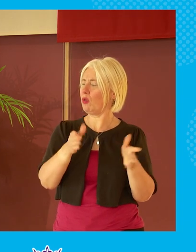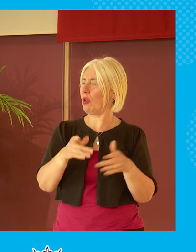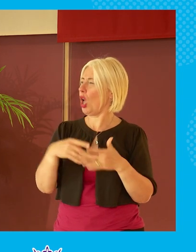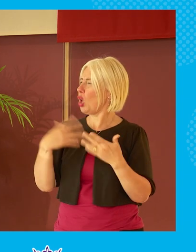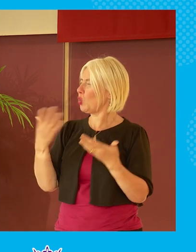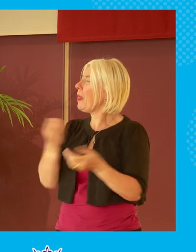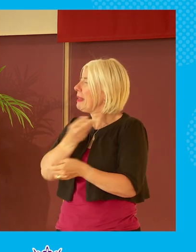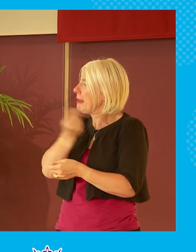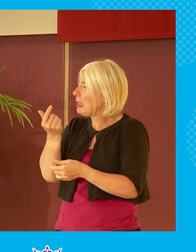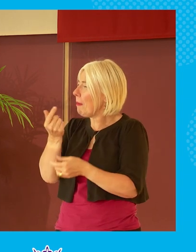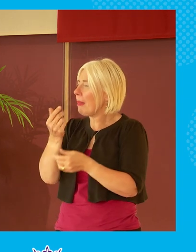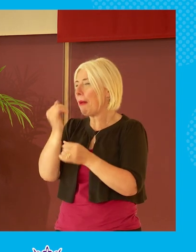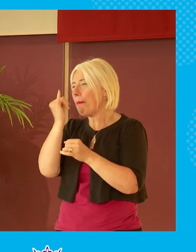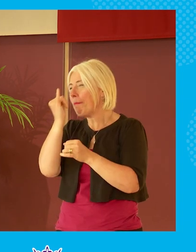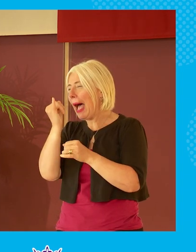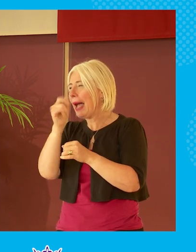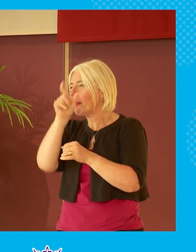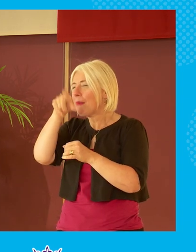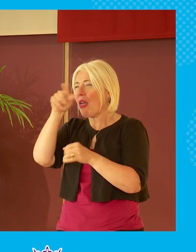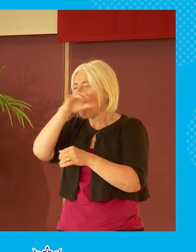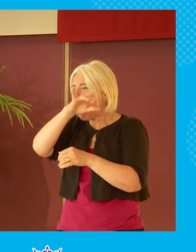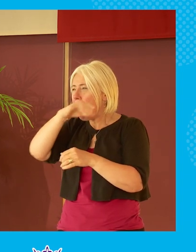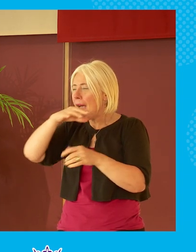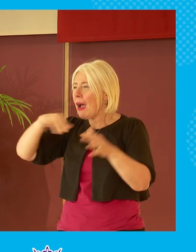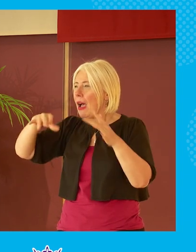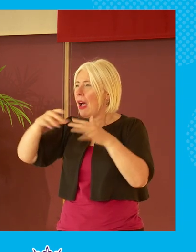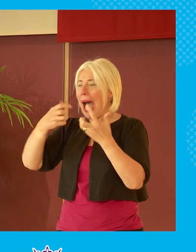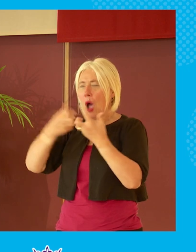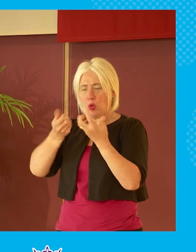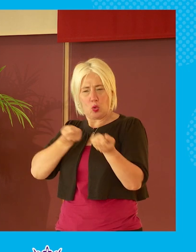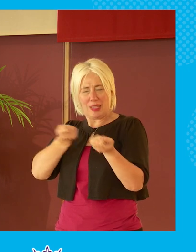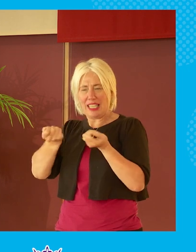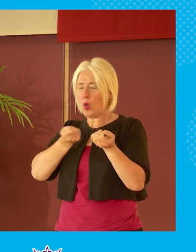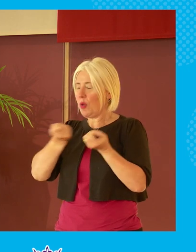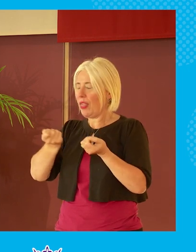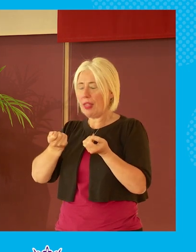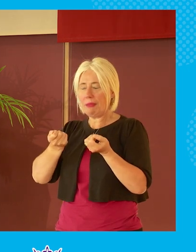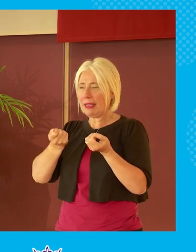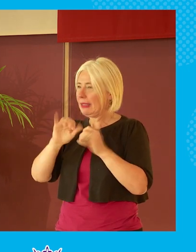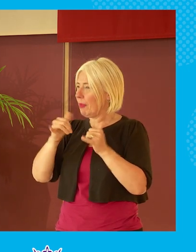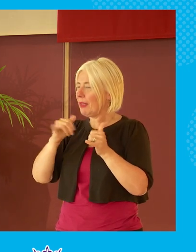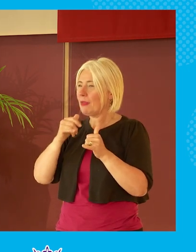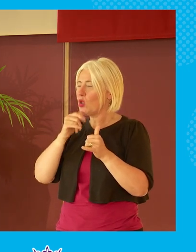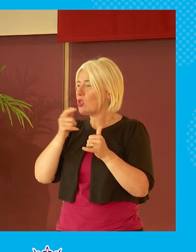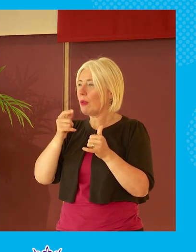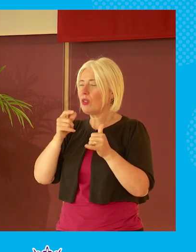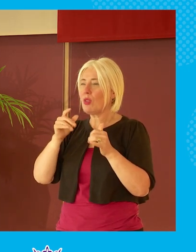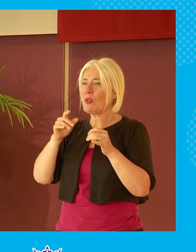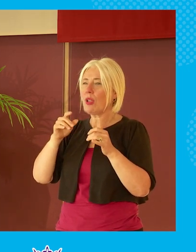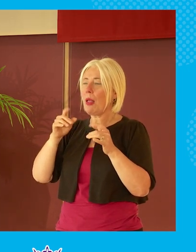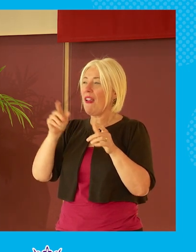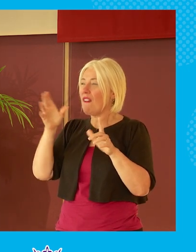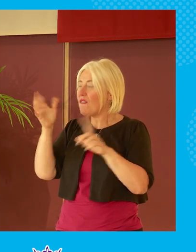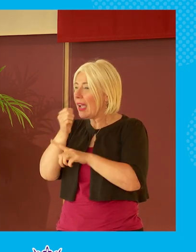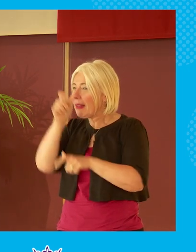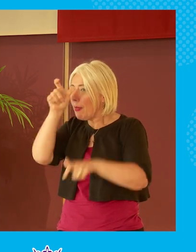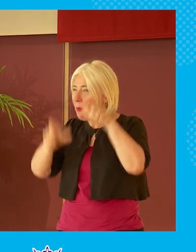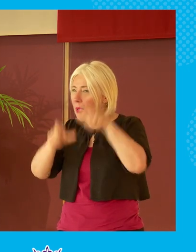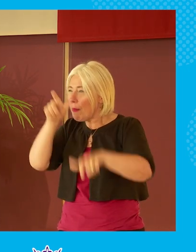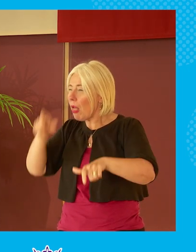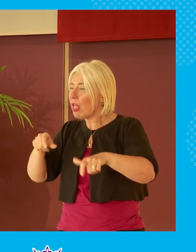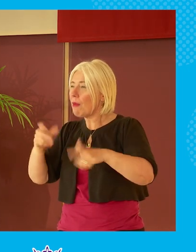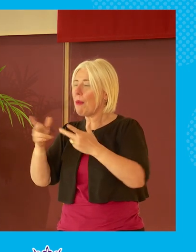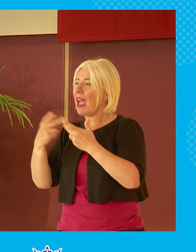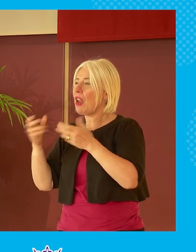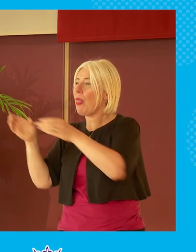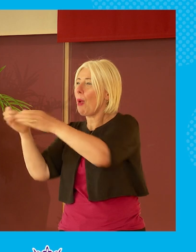there and i i wish i knew i wish i knew how to deal with them other than amplifying the people and as i say finding the people in other parties